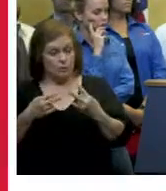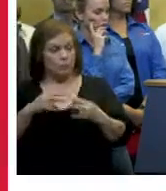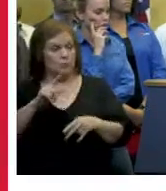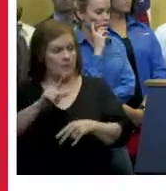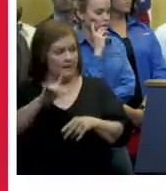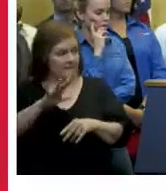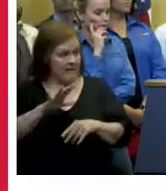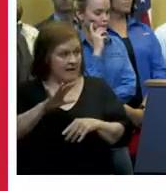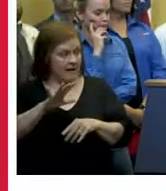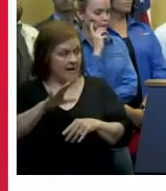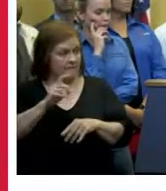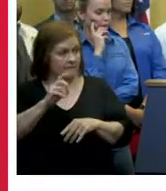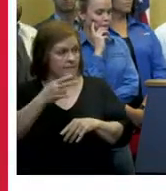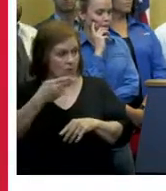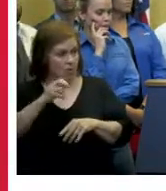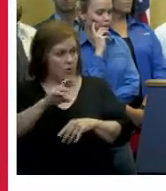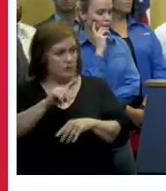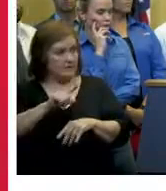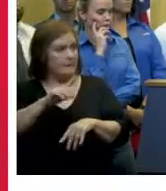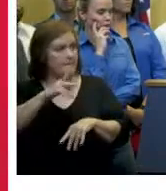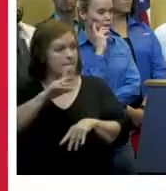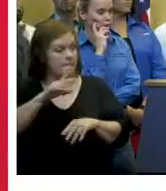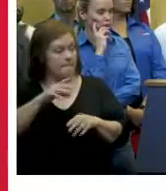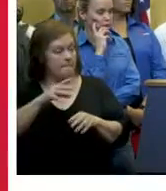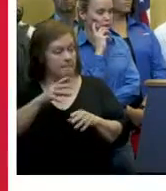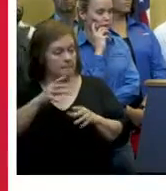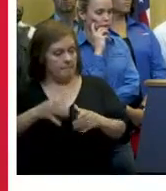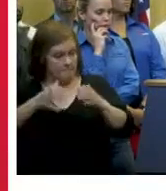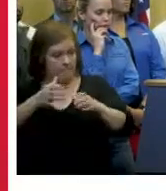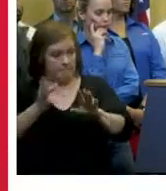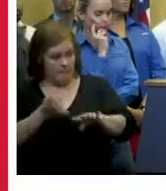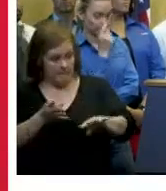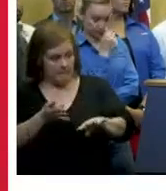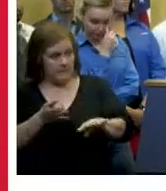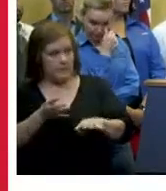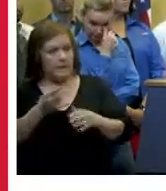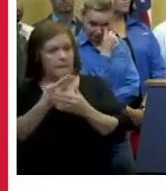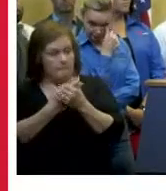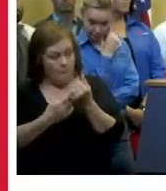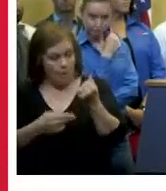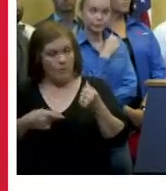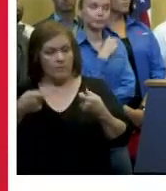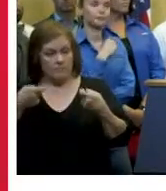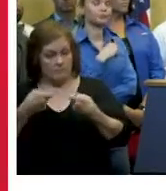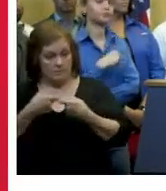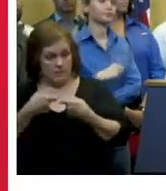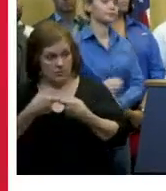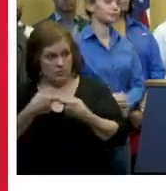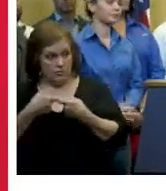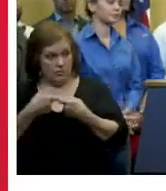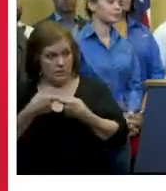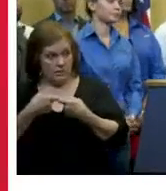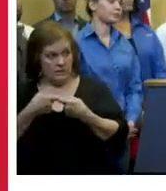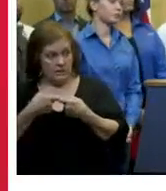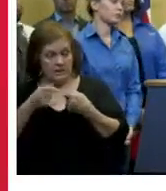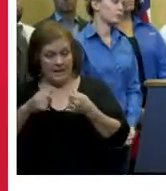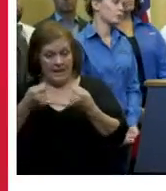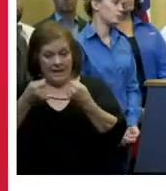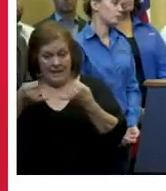hertz pumps that typically are both powered by a a line that comes across the